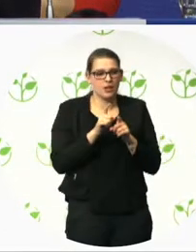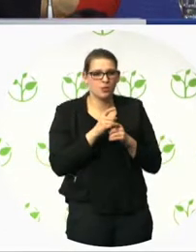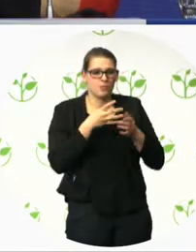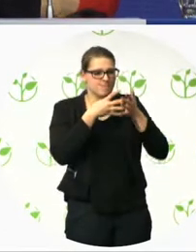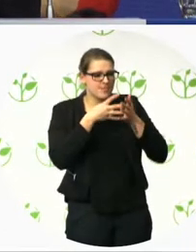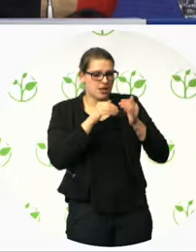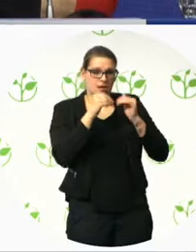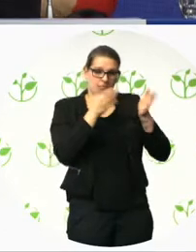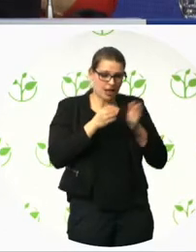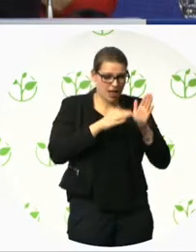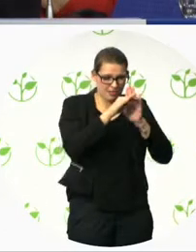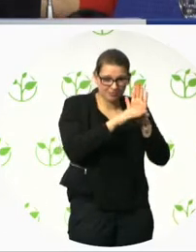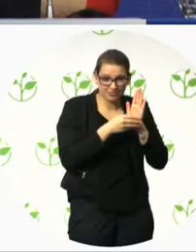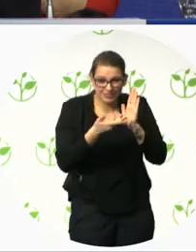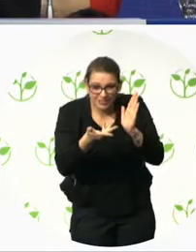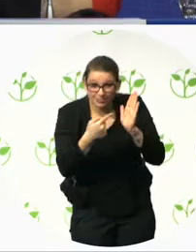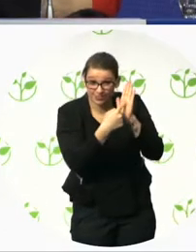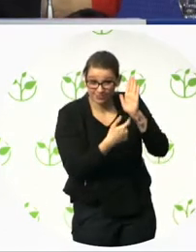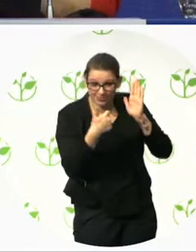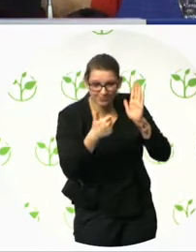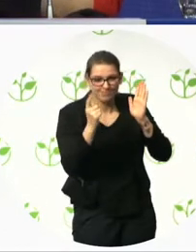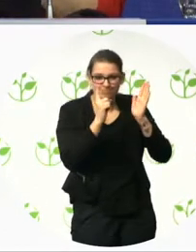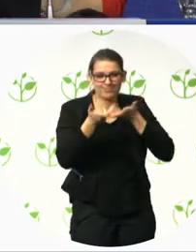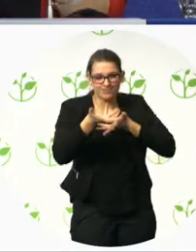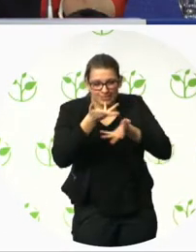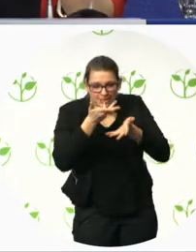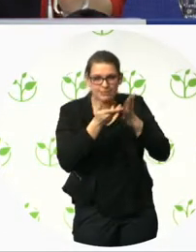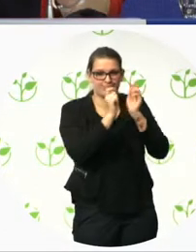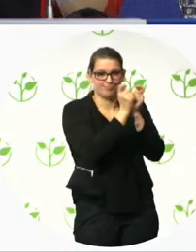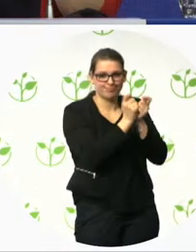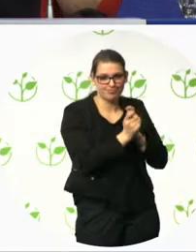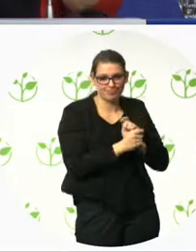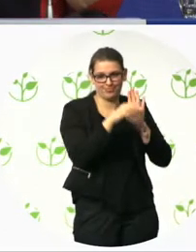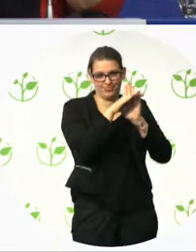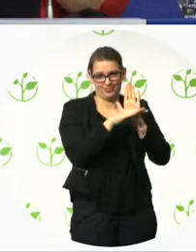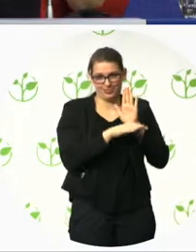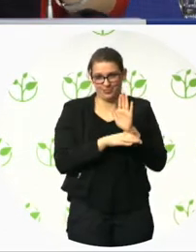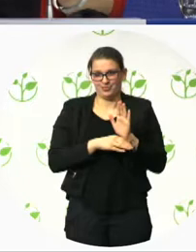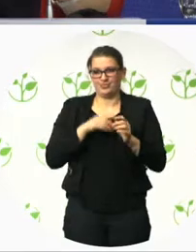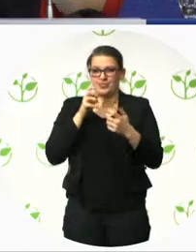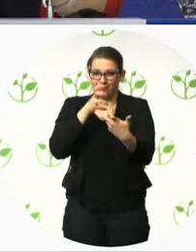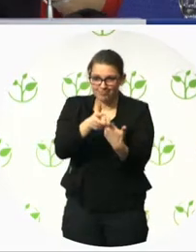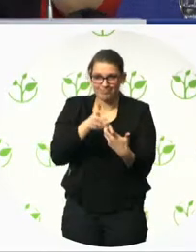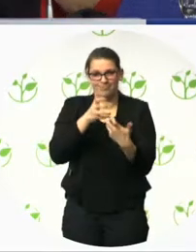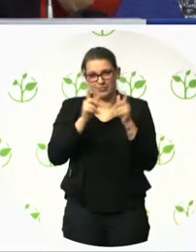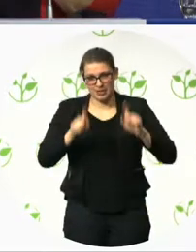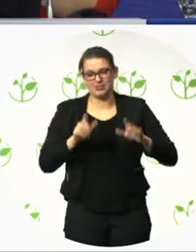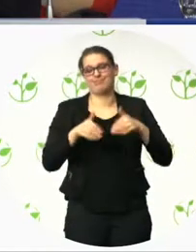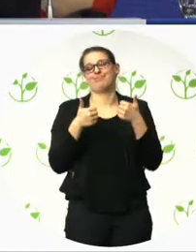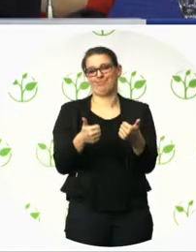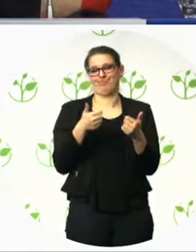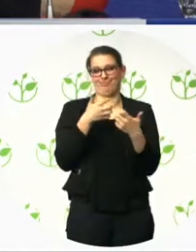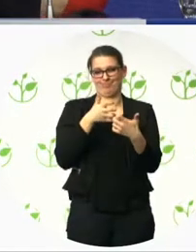the strategy plans in all agencies. In the future, I think the